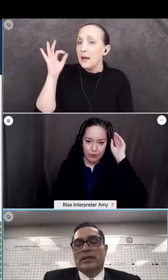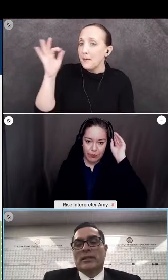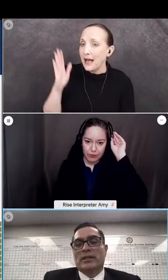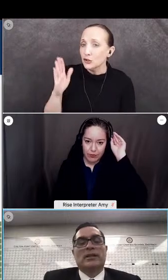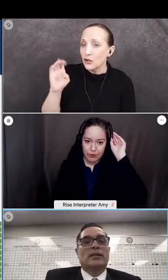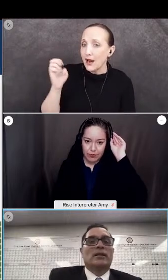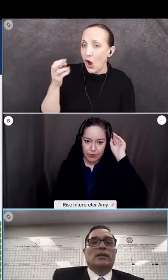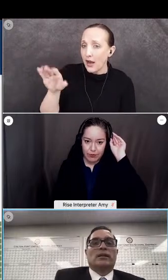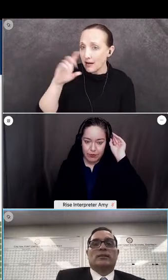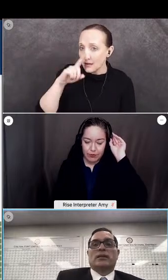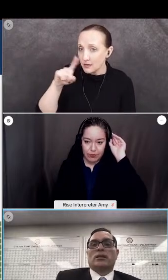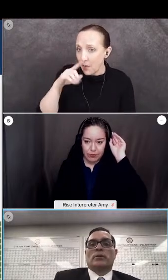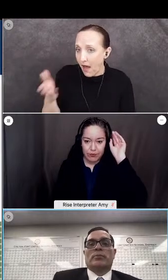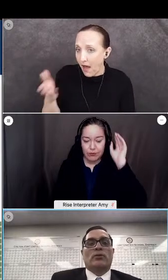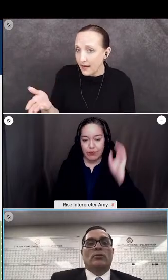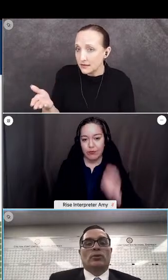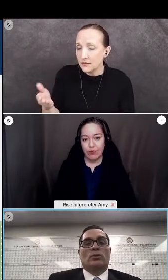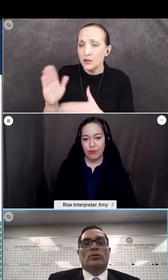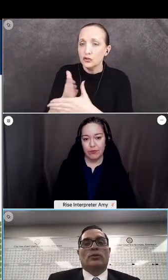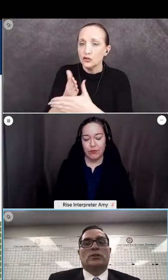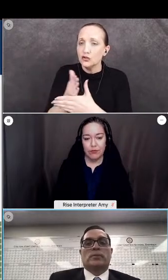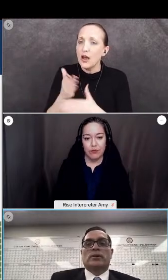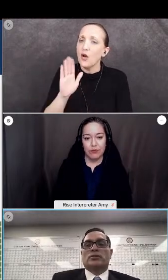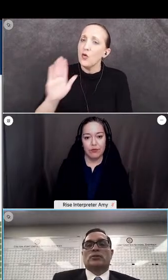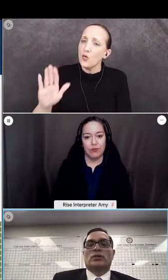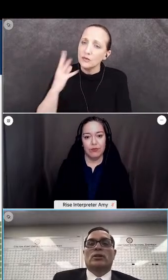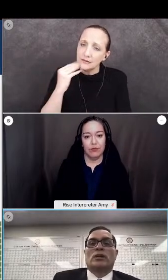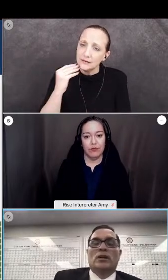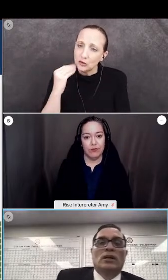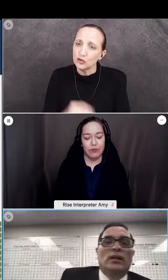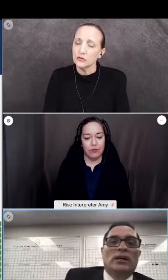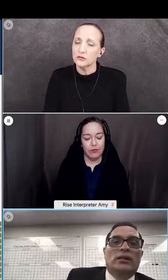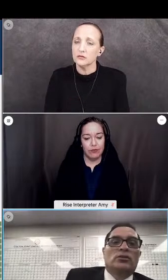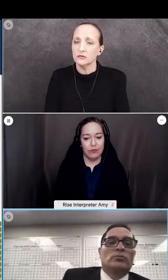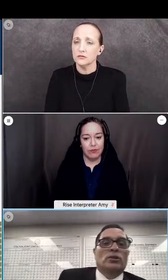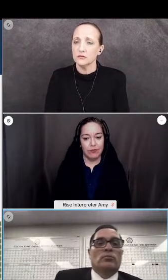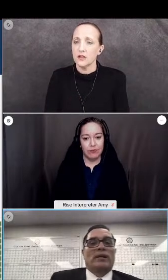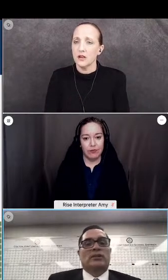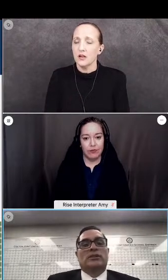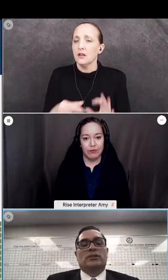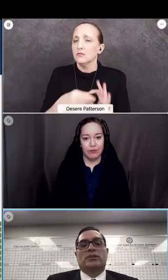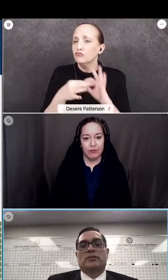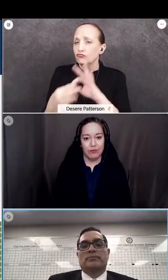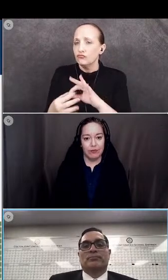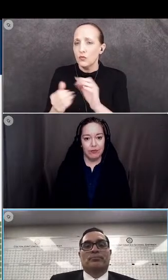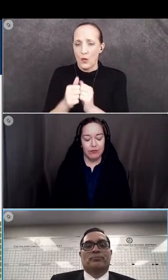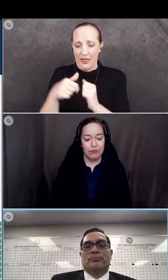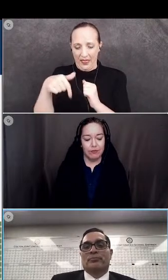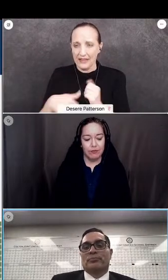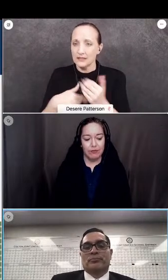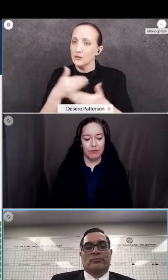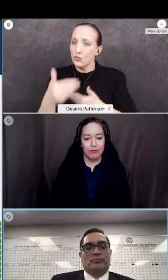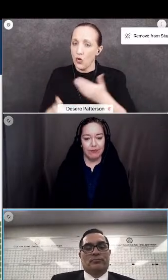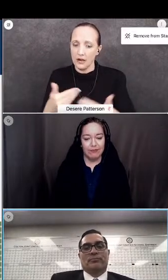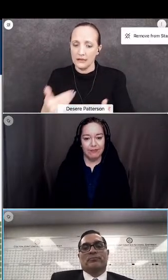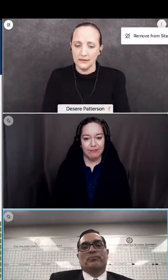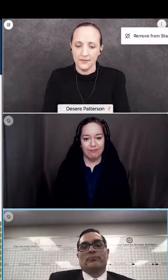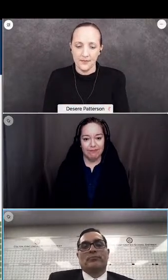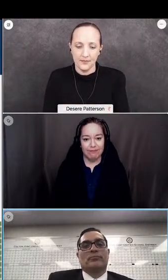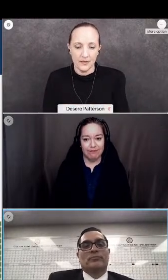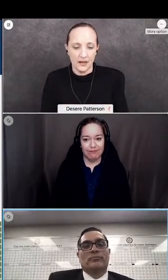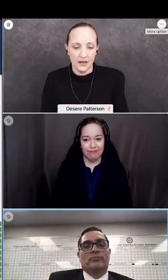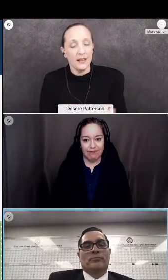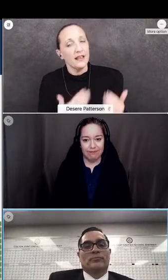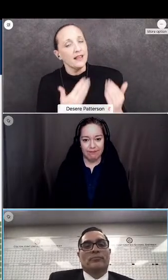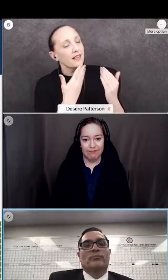mind, talk a little bit about your experience in terms of the process. Well, thank you